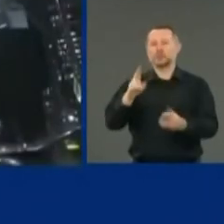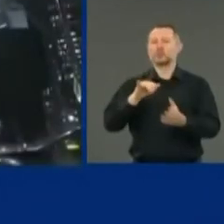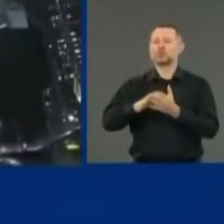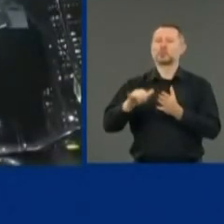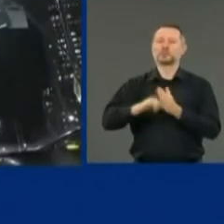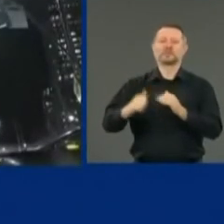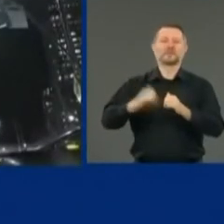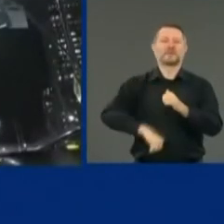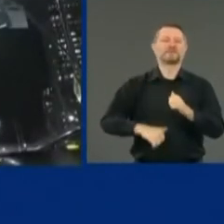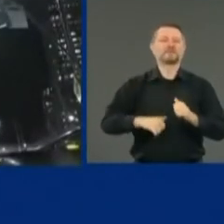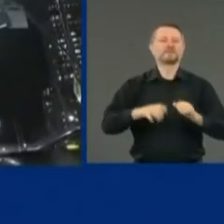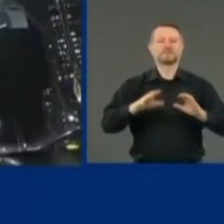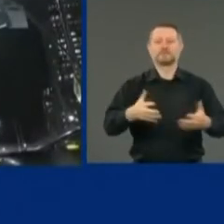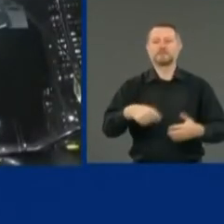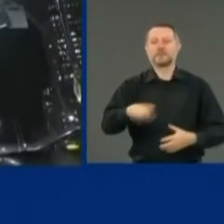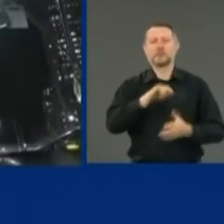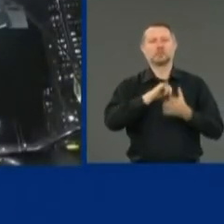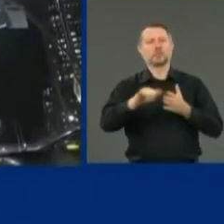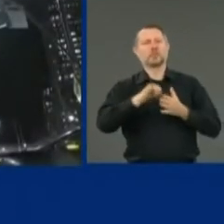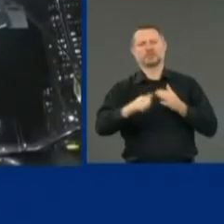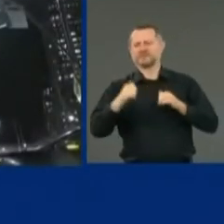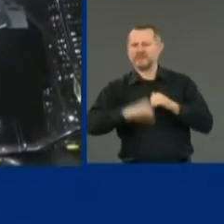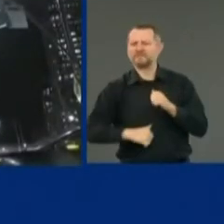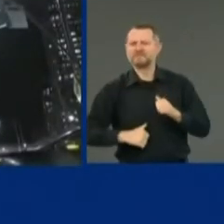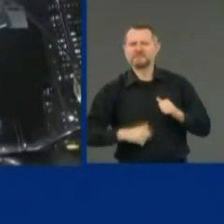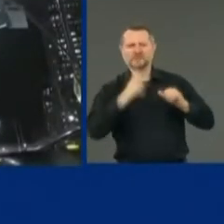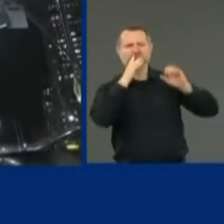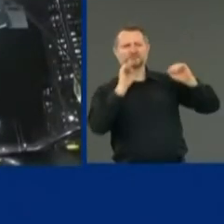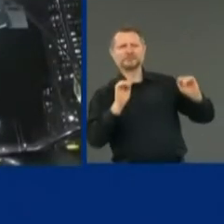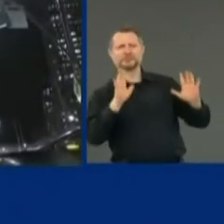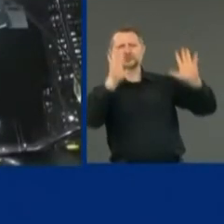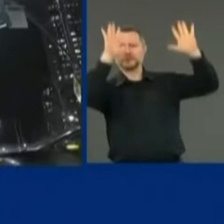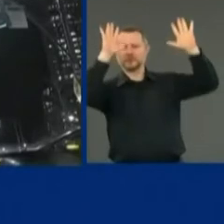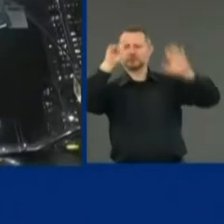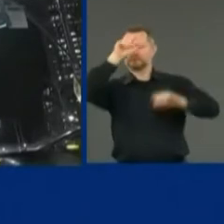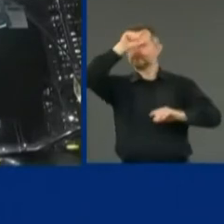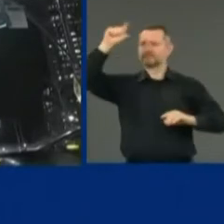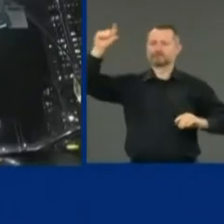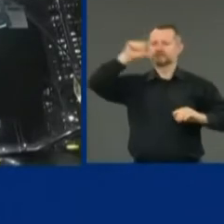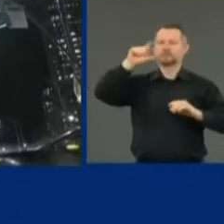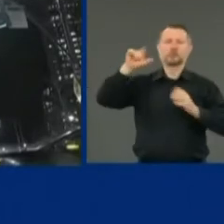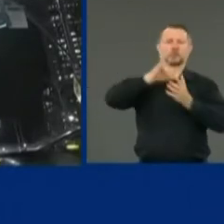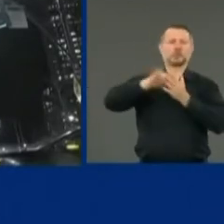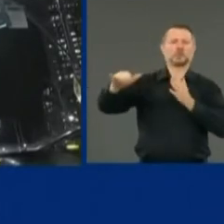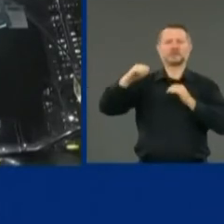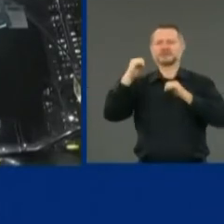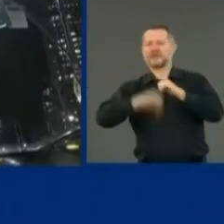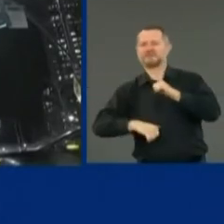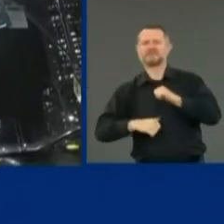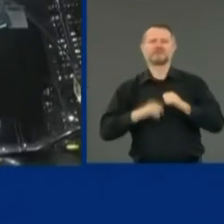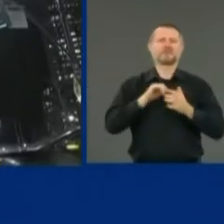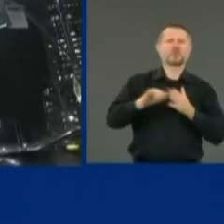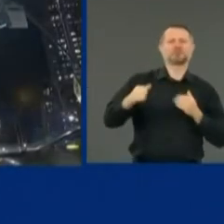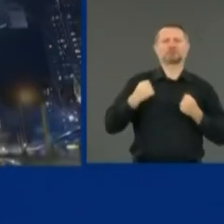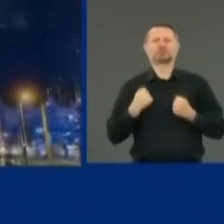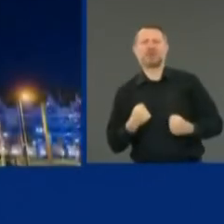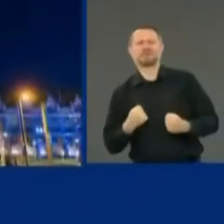our New York Tough New Yorkers. This is going to be in Manhattan, which is very cool. New York Tough.